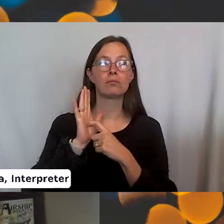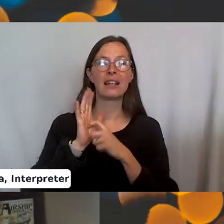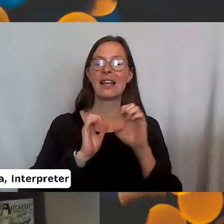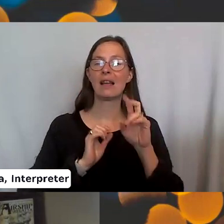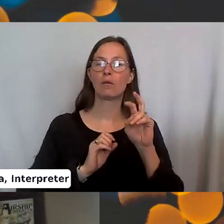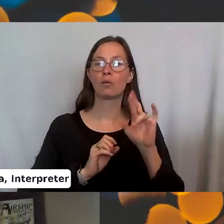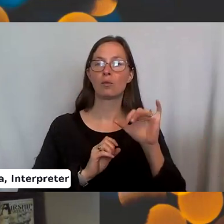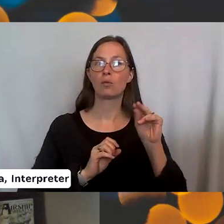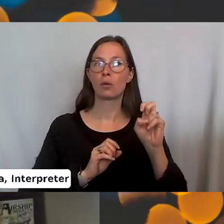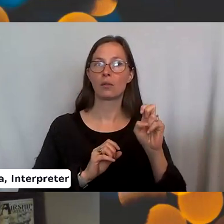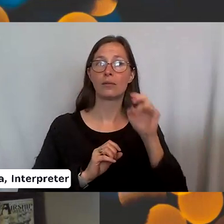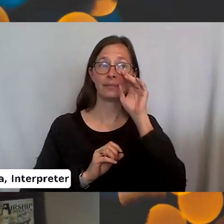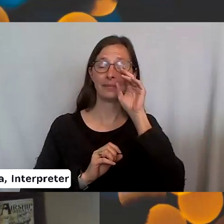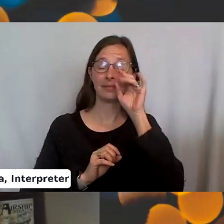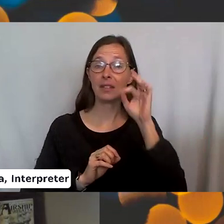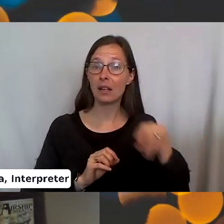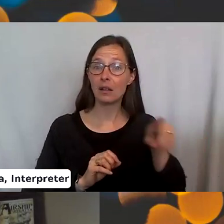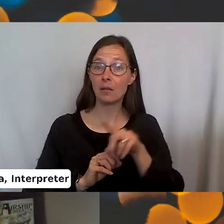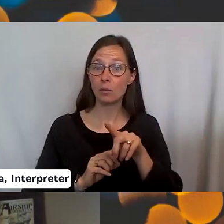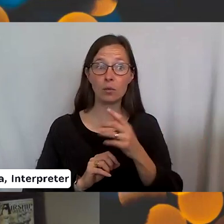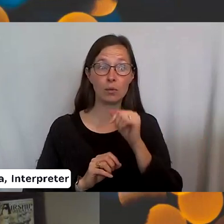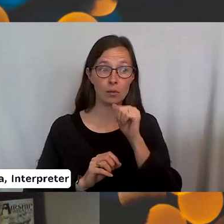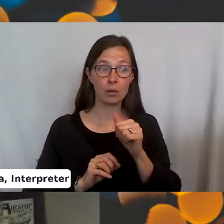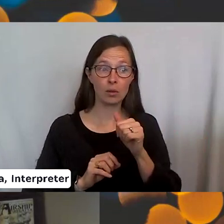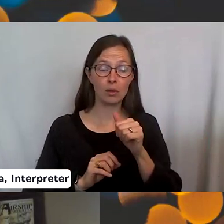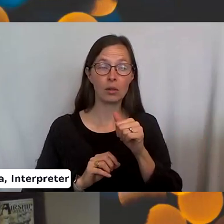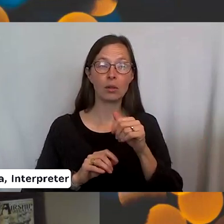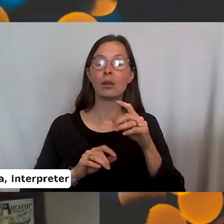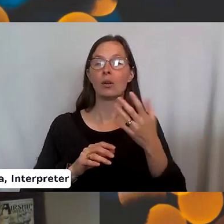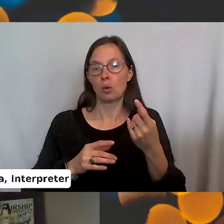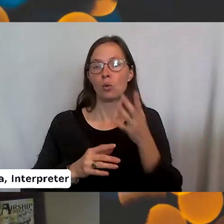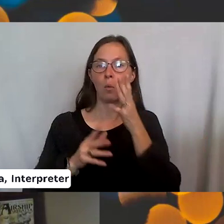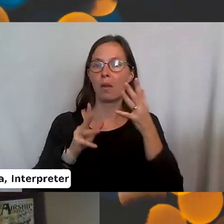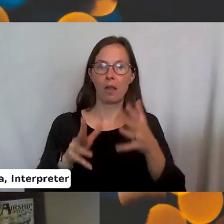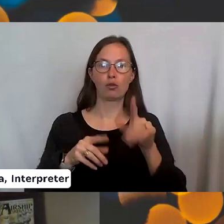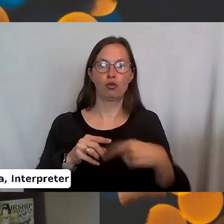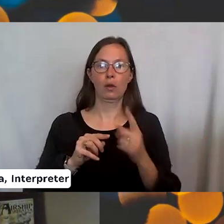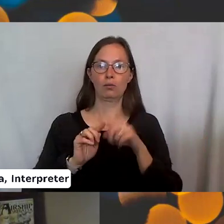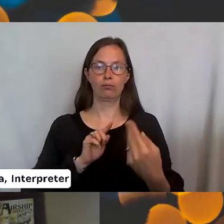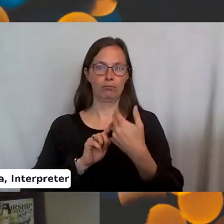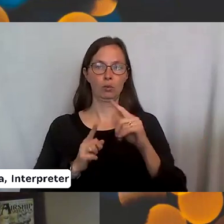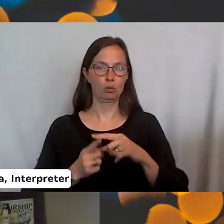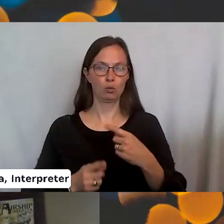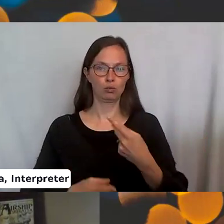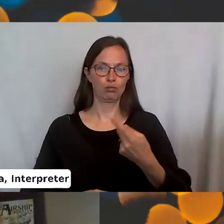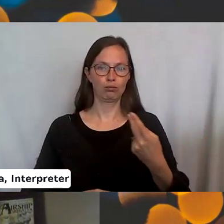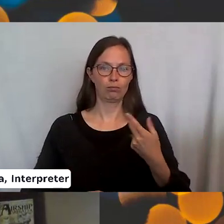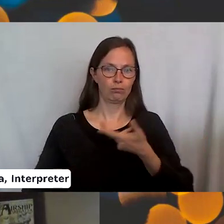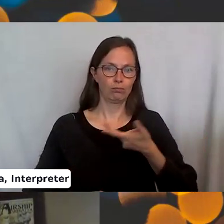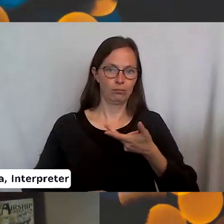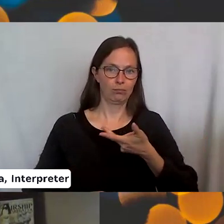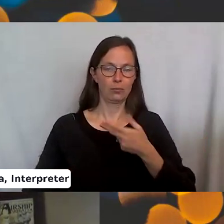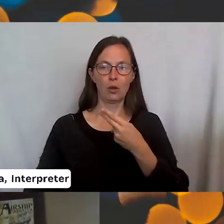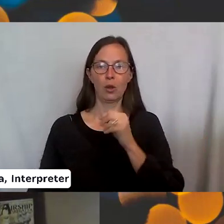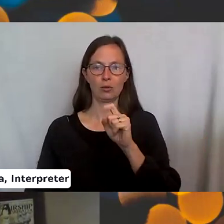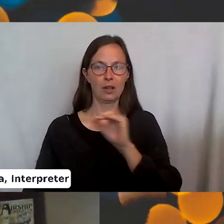Otherwise, it's just to host and panelists like Sam just did. Not that I'm calling Sam out for not knowing how to use technology. Great. Great. Thank